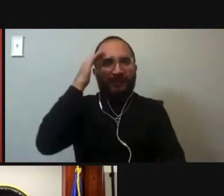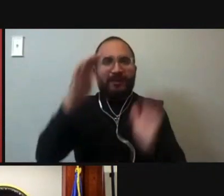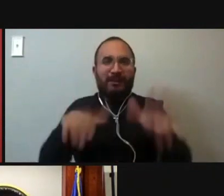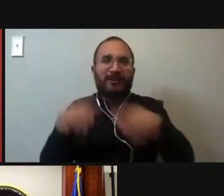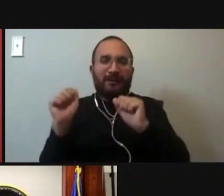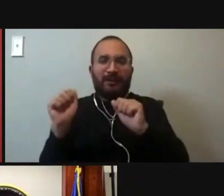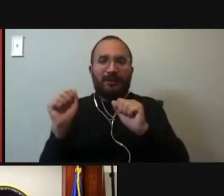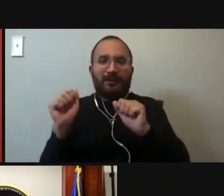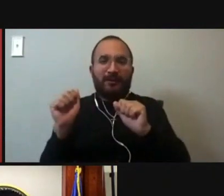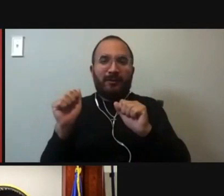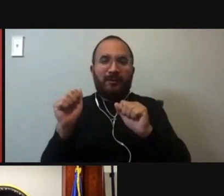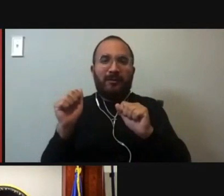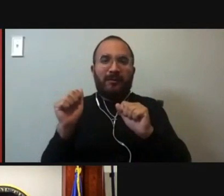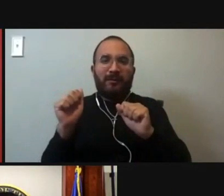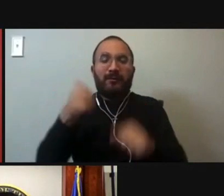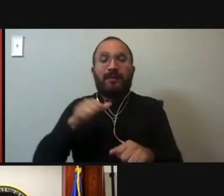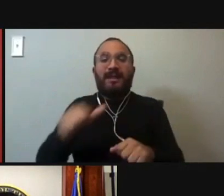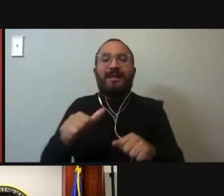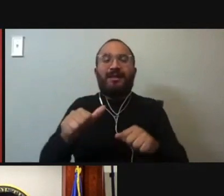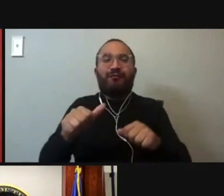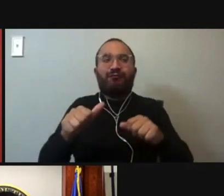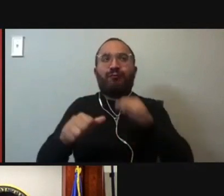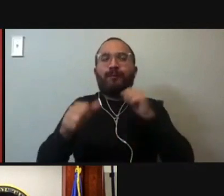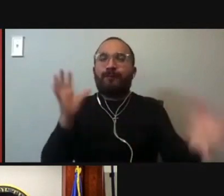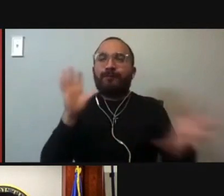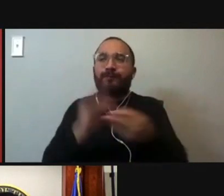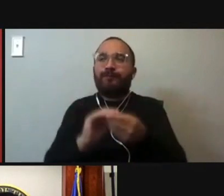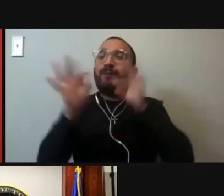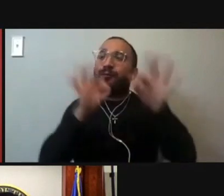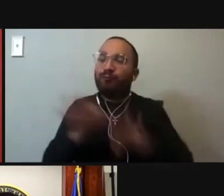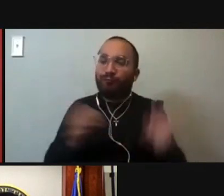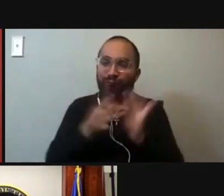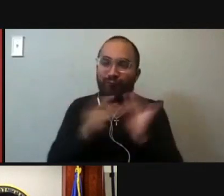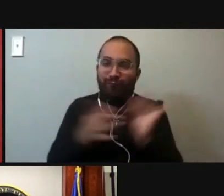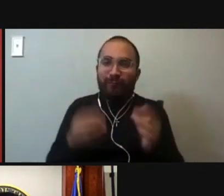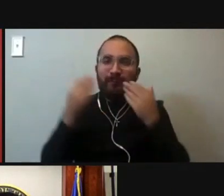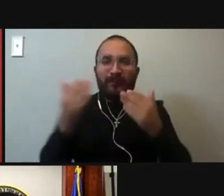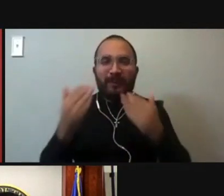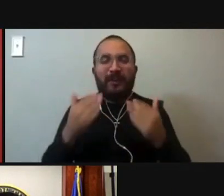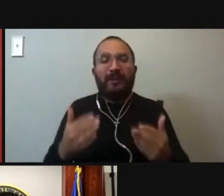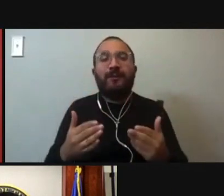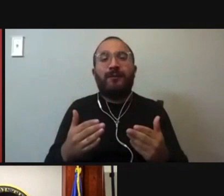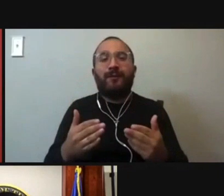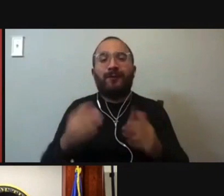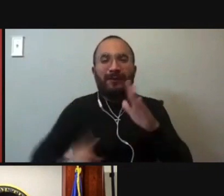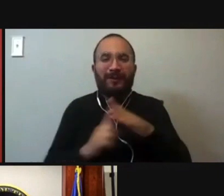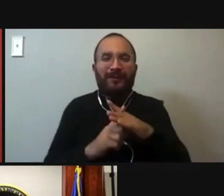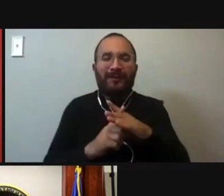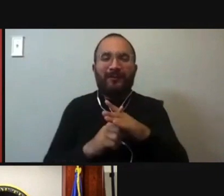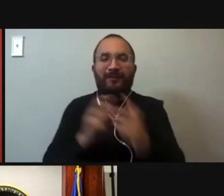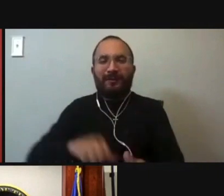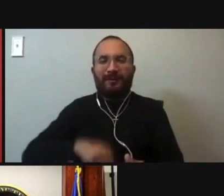can jump right into any closing comments you may have. And again, thank you so much for being here and for incredibly insightful comments and answers.